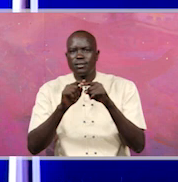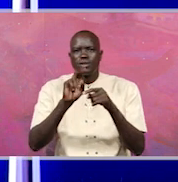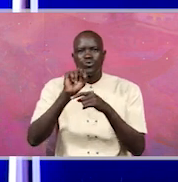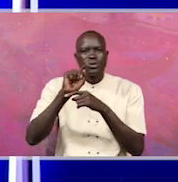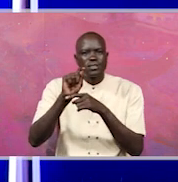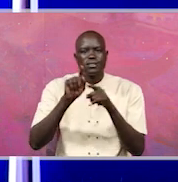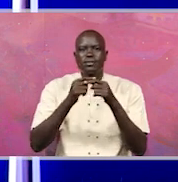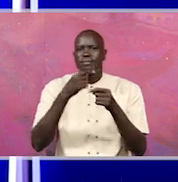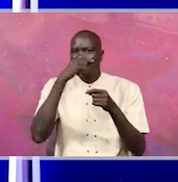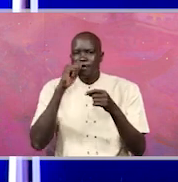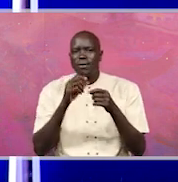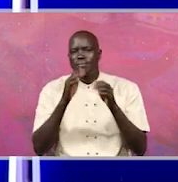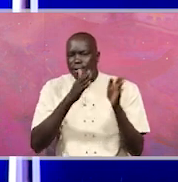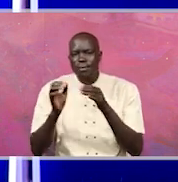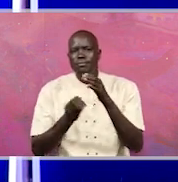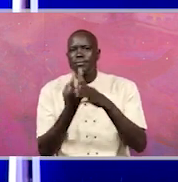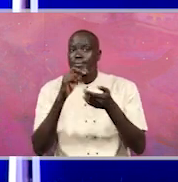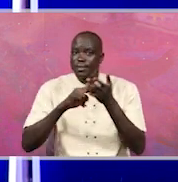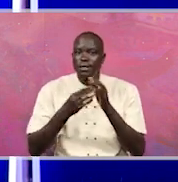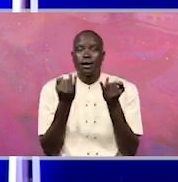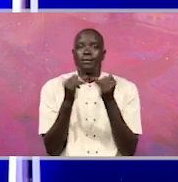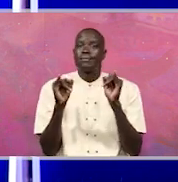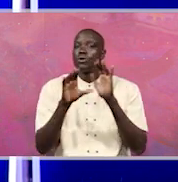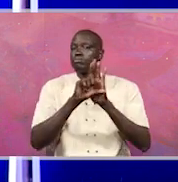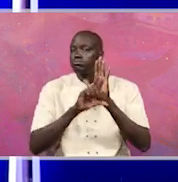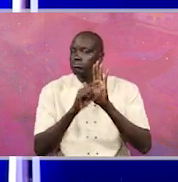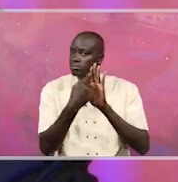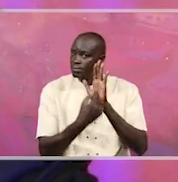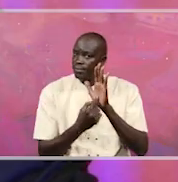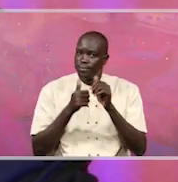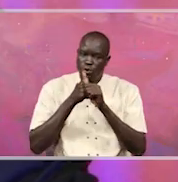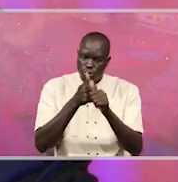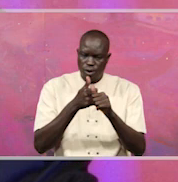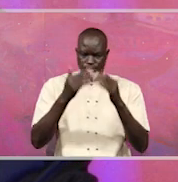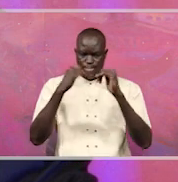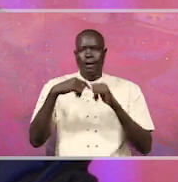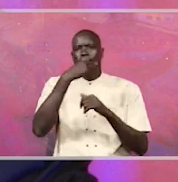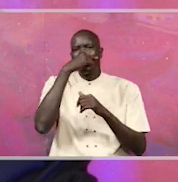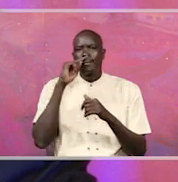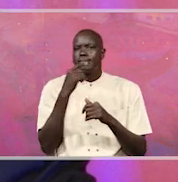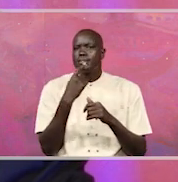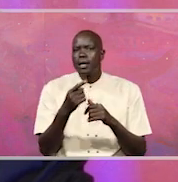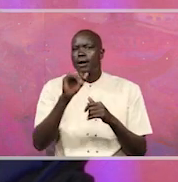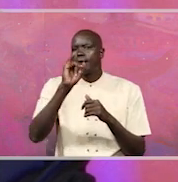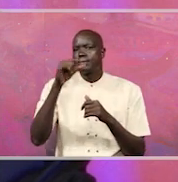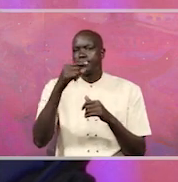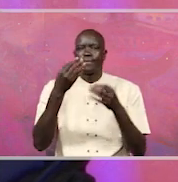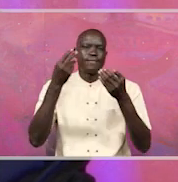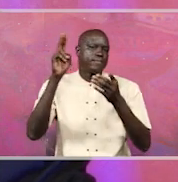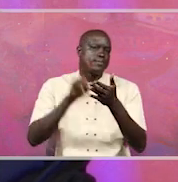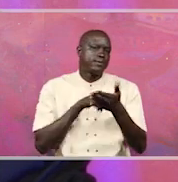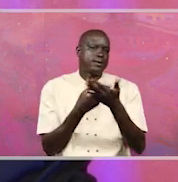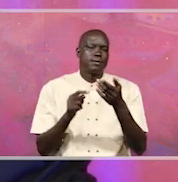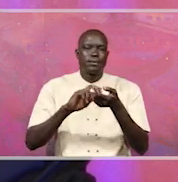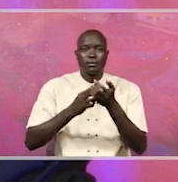that this unit has more values than this other one that is constitutionally mandated? And again, we need to ask ourselves, if the president says that the IG has failed, the bigger picture is